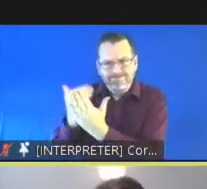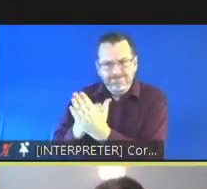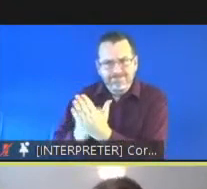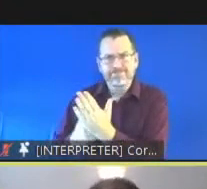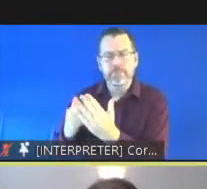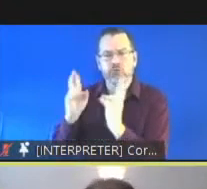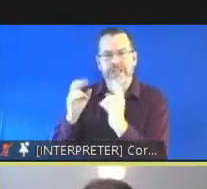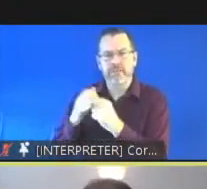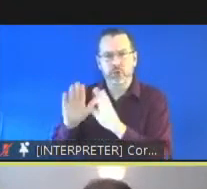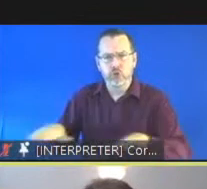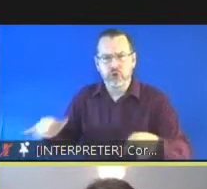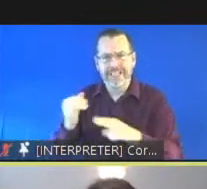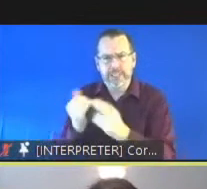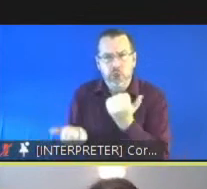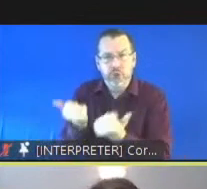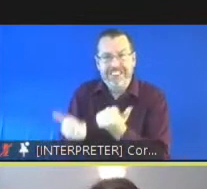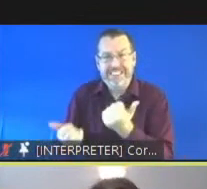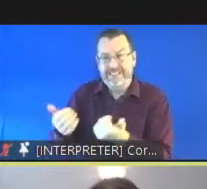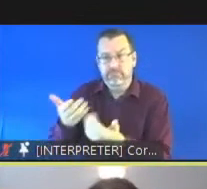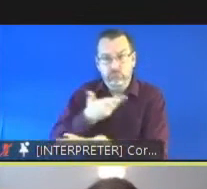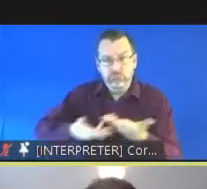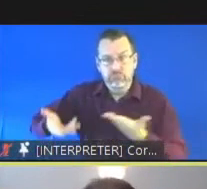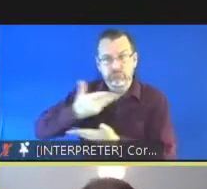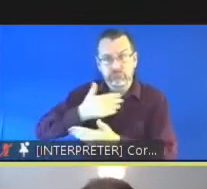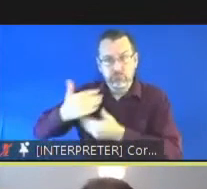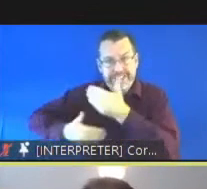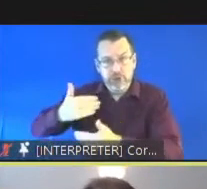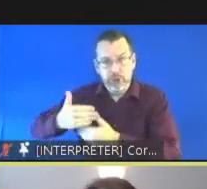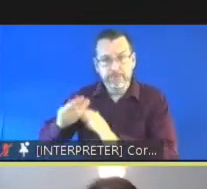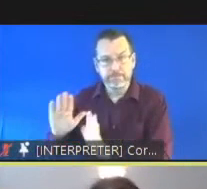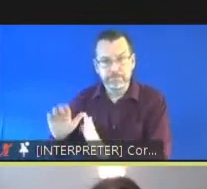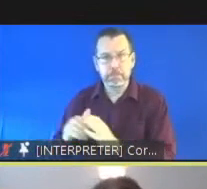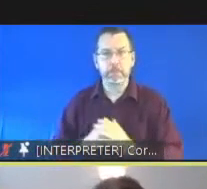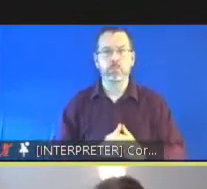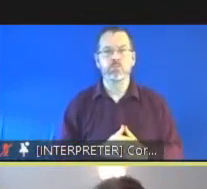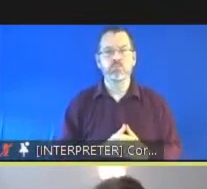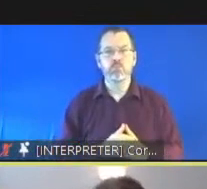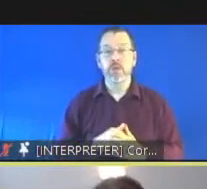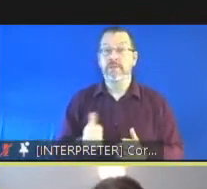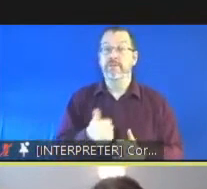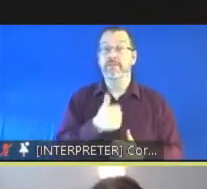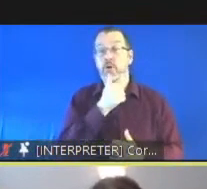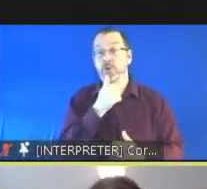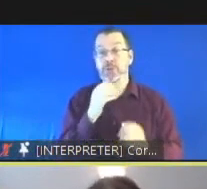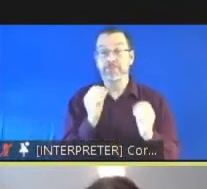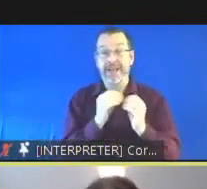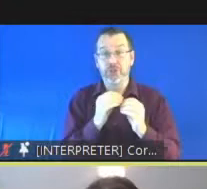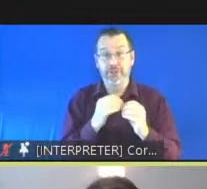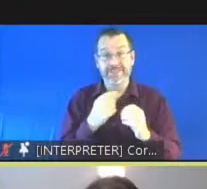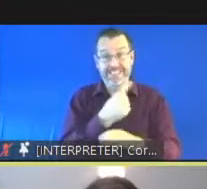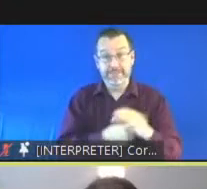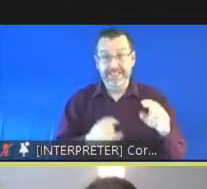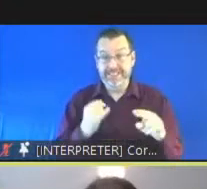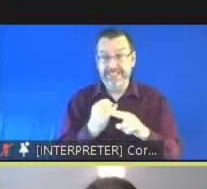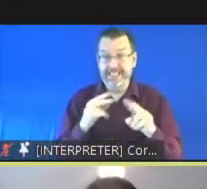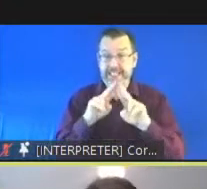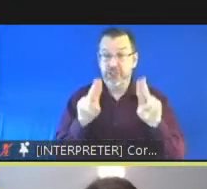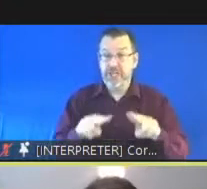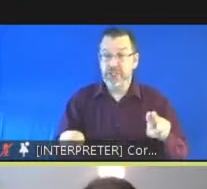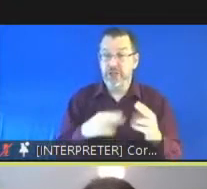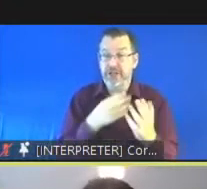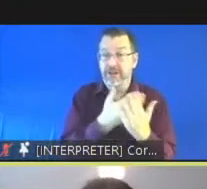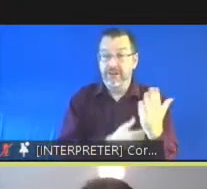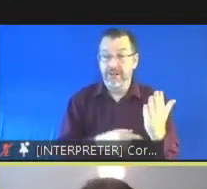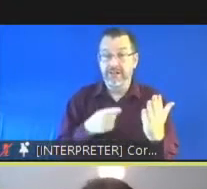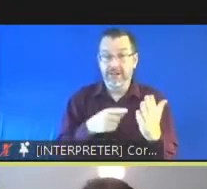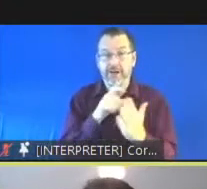and i think really critically obviously uh the first reference to disability and international human rights law there in article 2 of the crc the right to